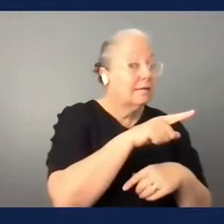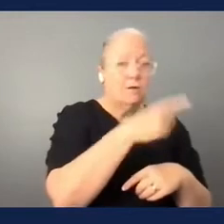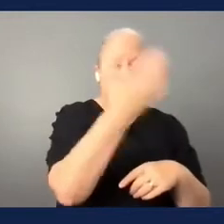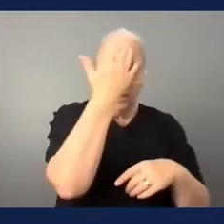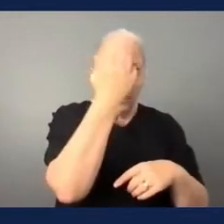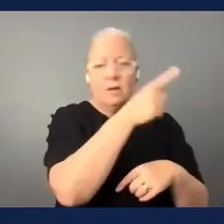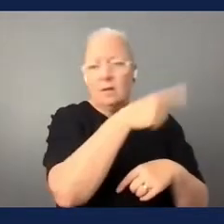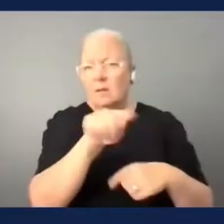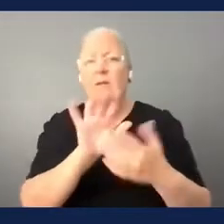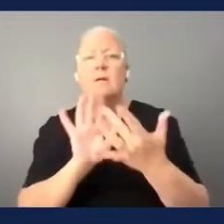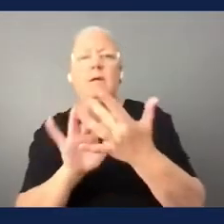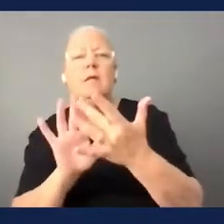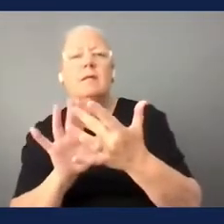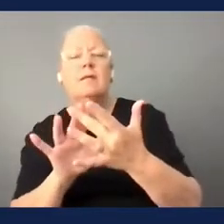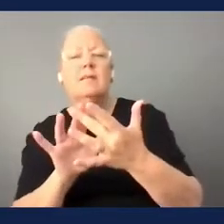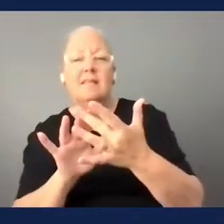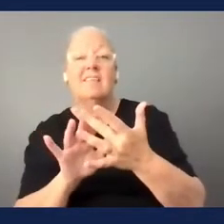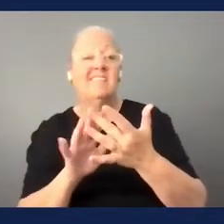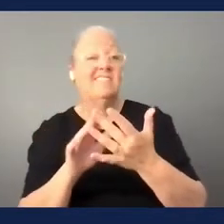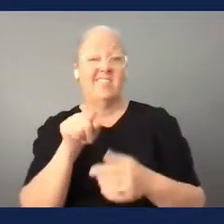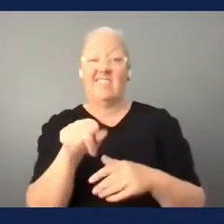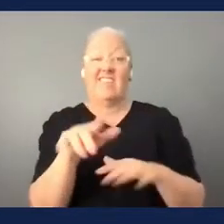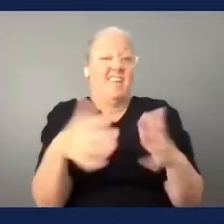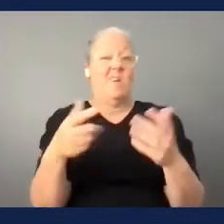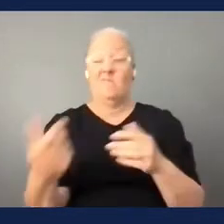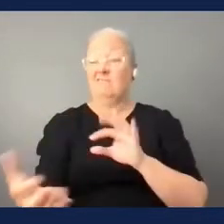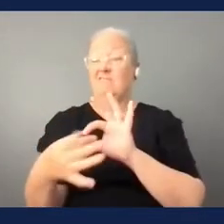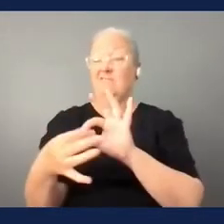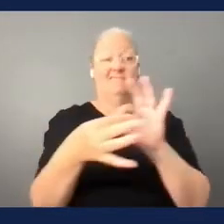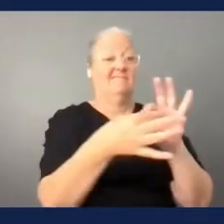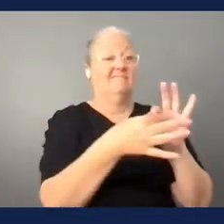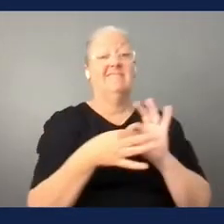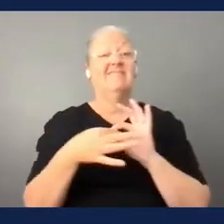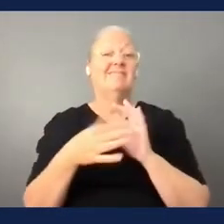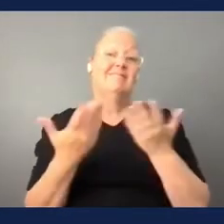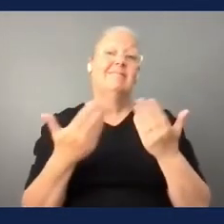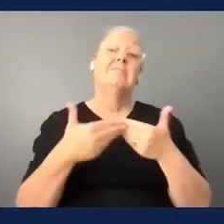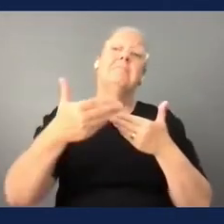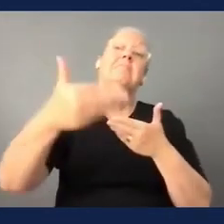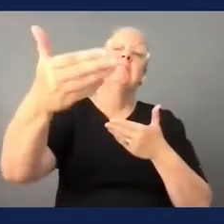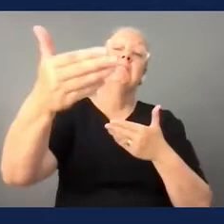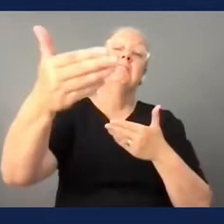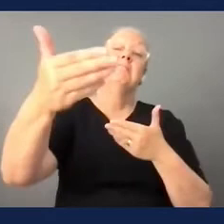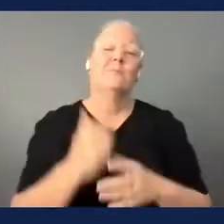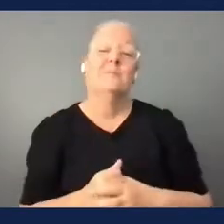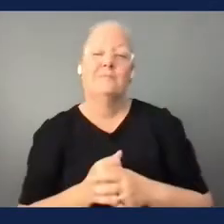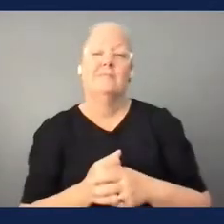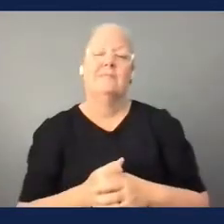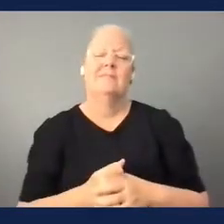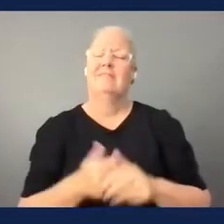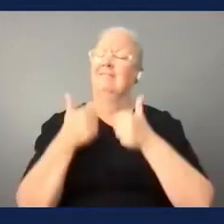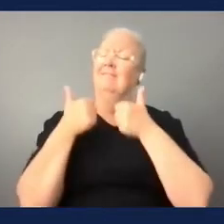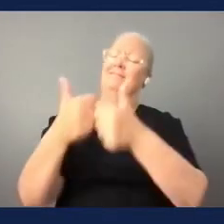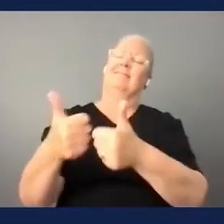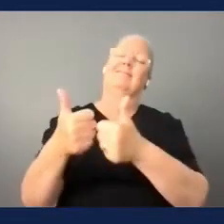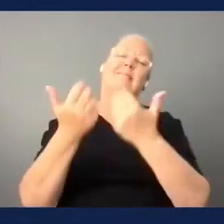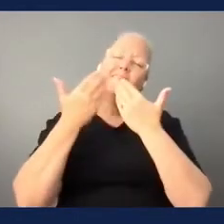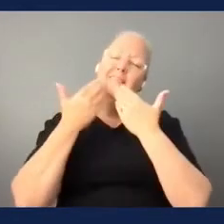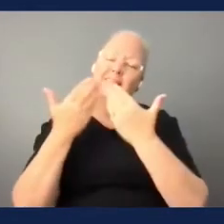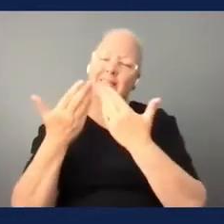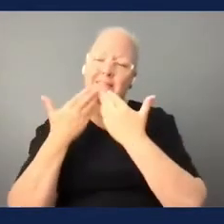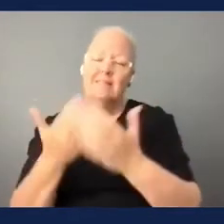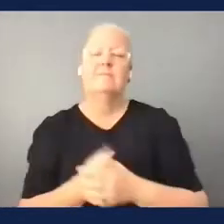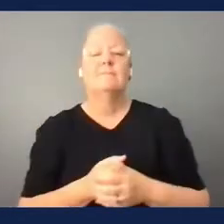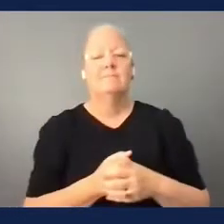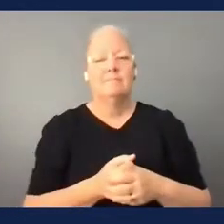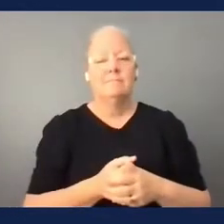we brought all everyone together and like we hope to keep on doing this moving forward amazing thank you so much freddy um and now